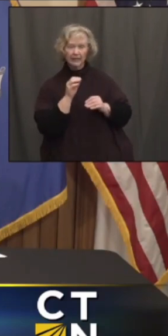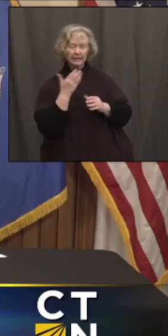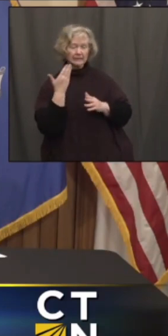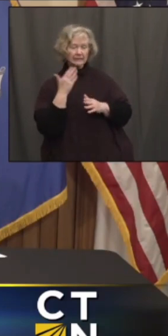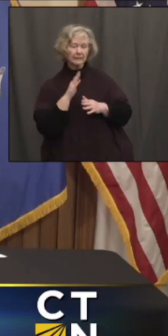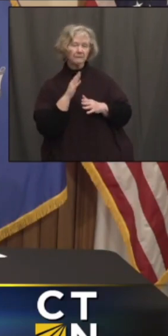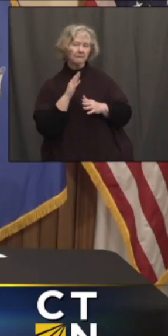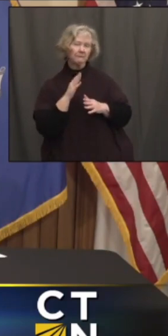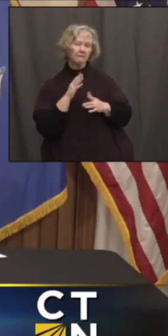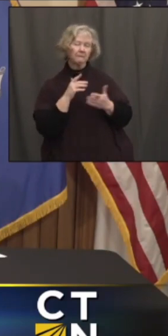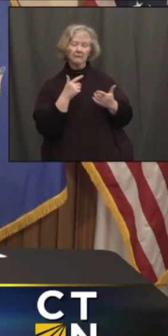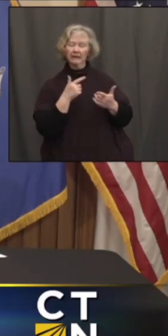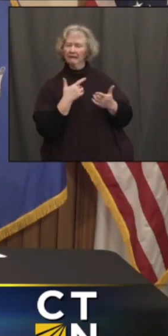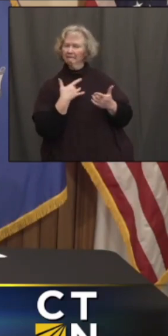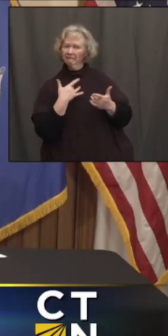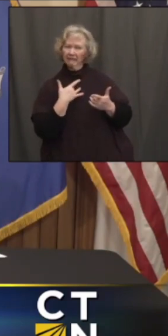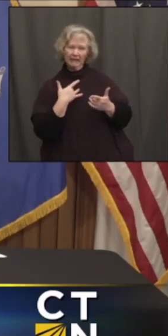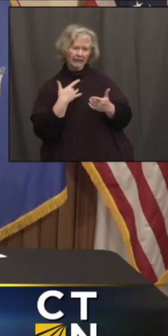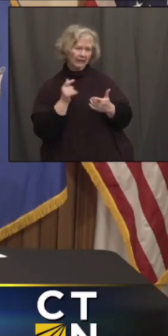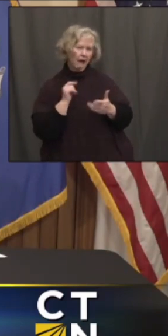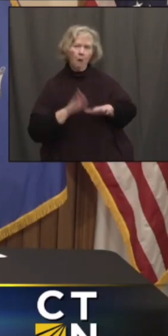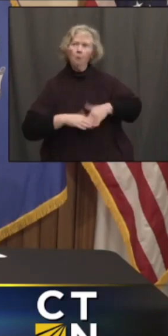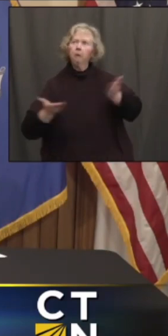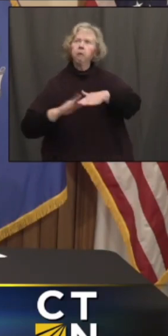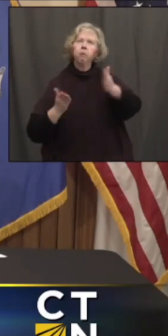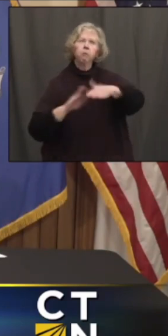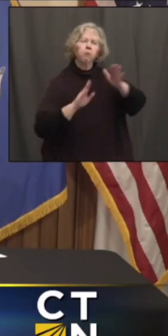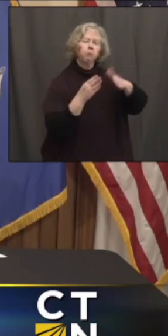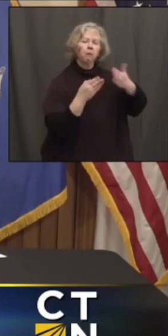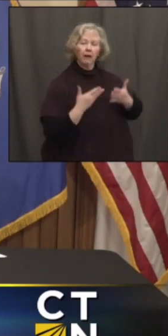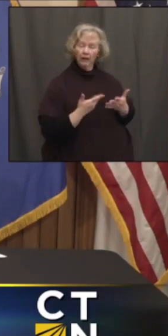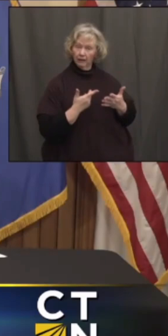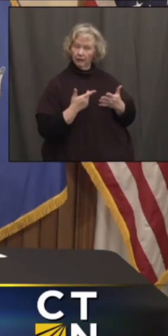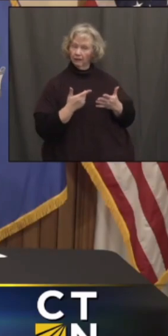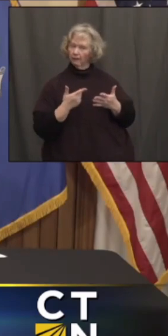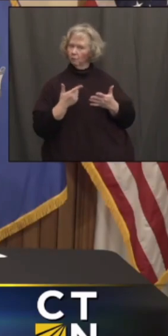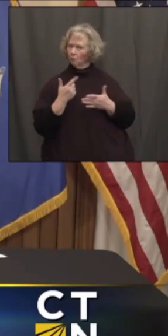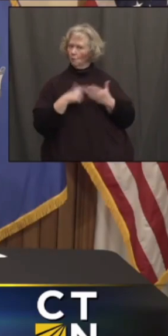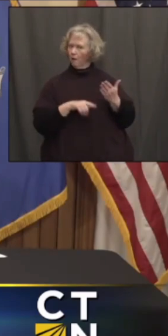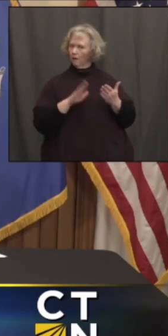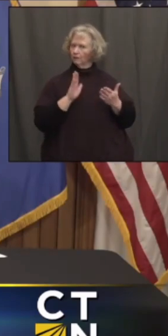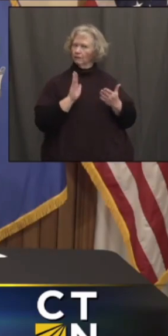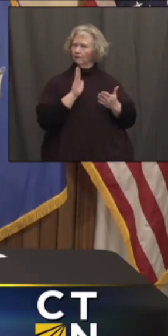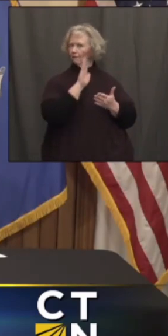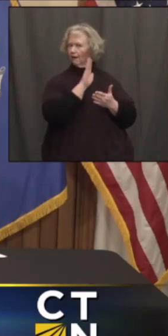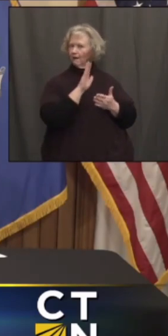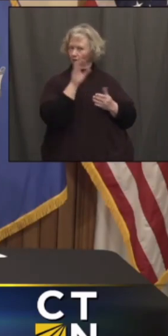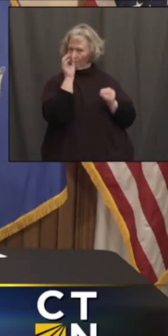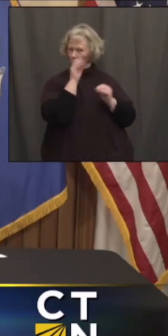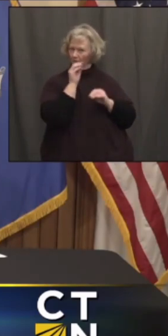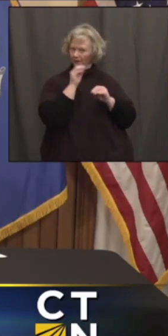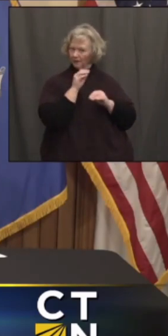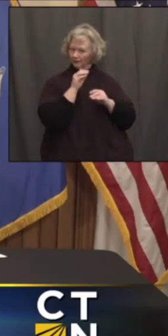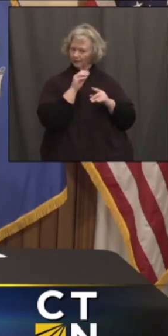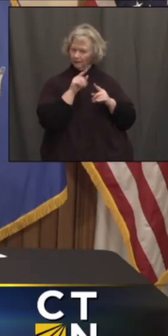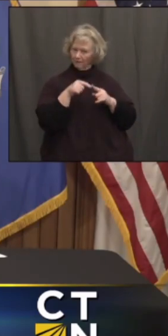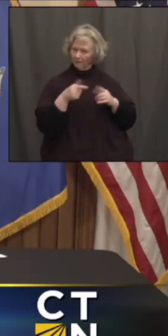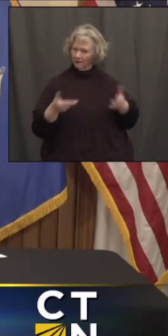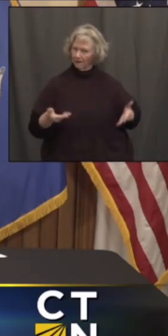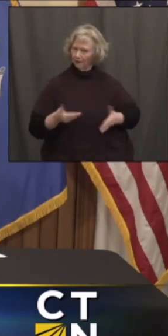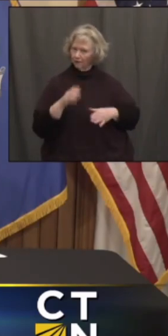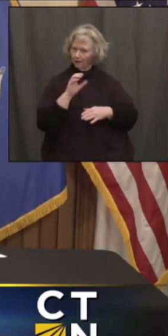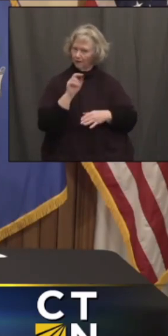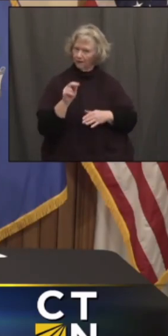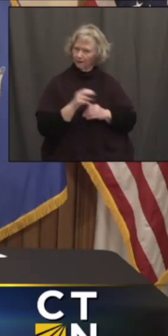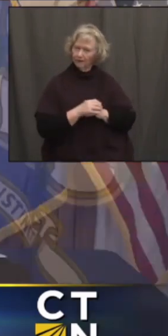to sort of be advising against aggressive reopening at this point. Do you know what they think about the path that you've taken here?